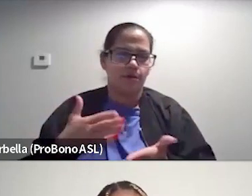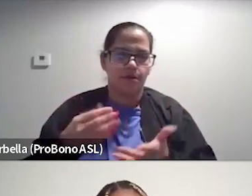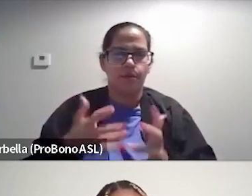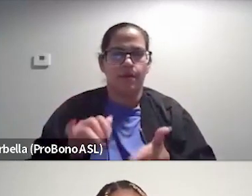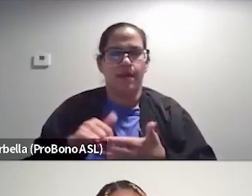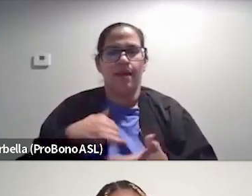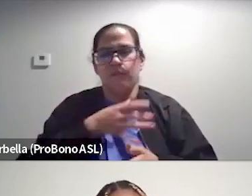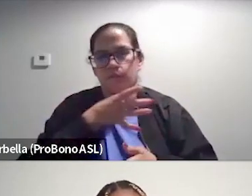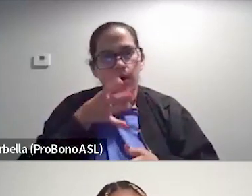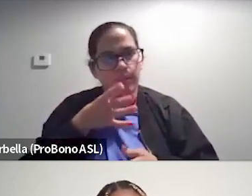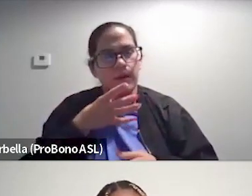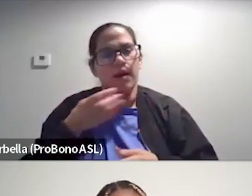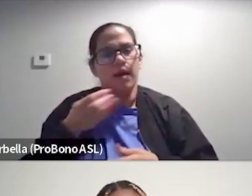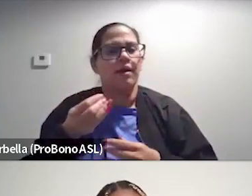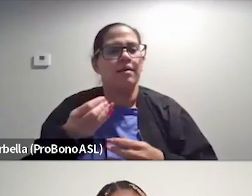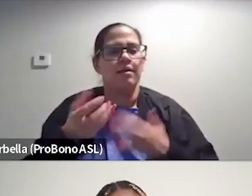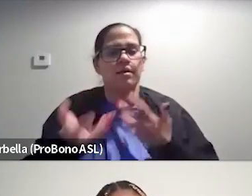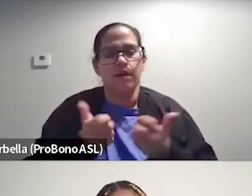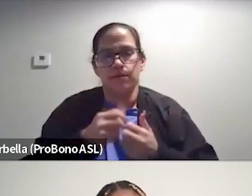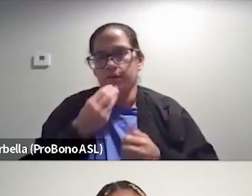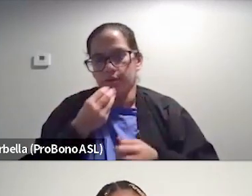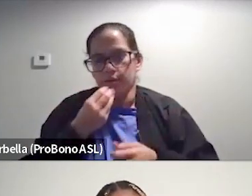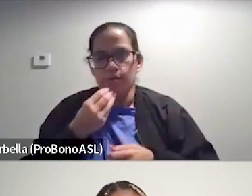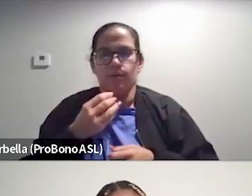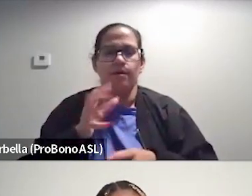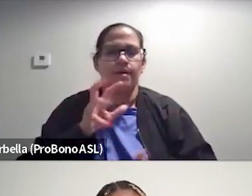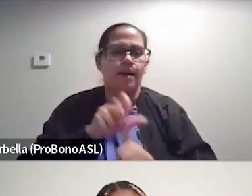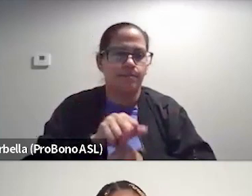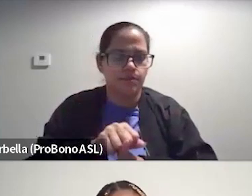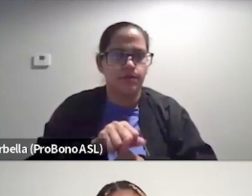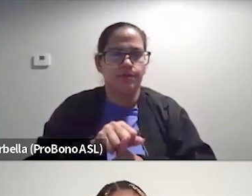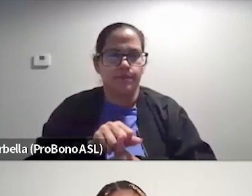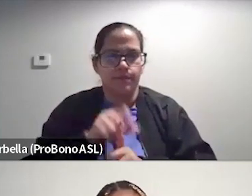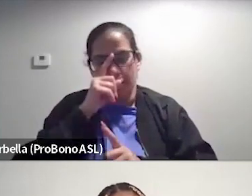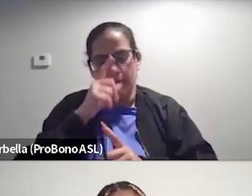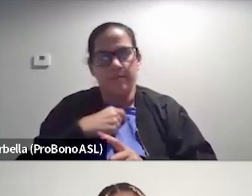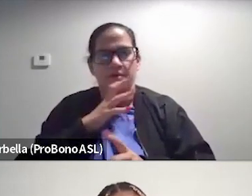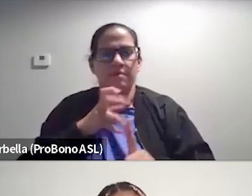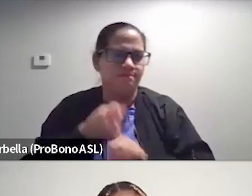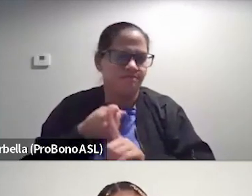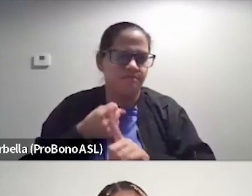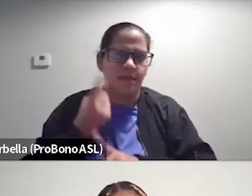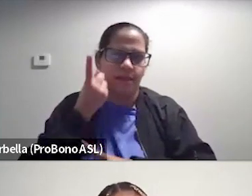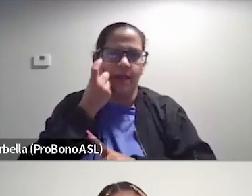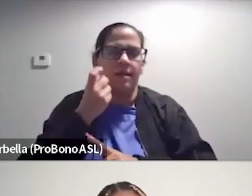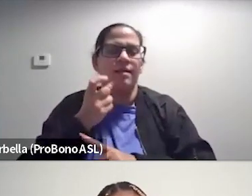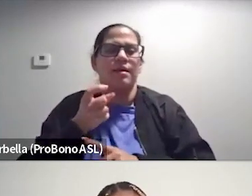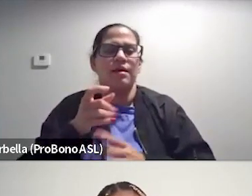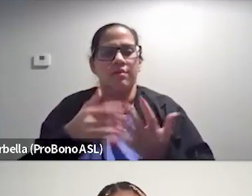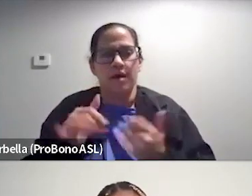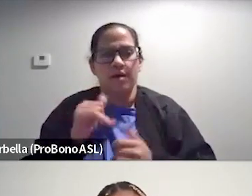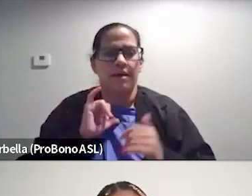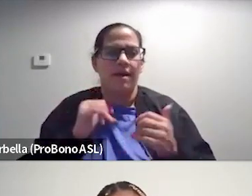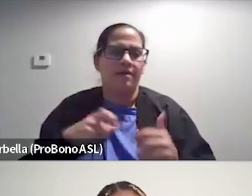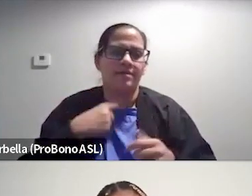way that I'm farming and interacting with food captured, you know, I've been really impacted lately around like, okay, I